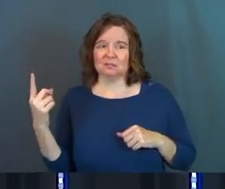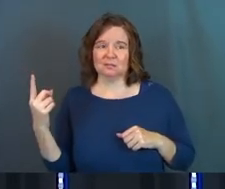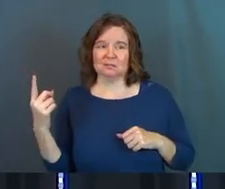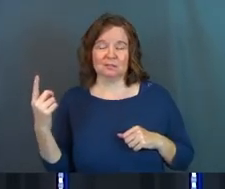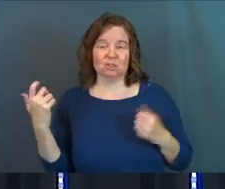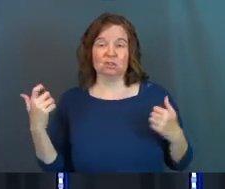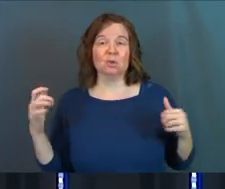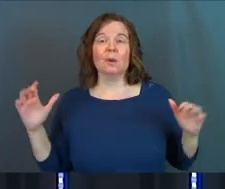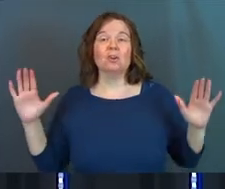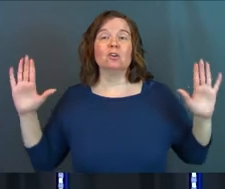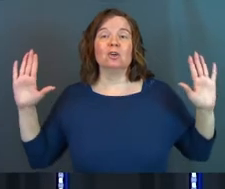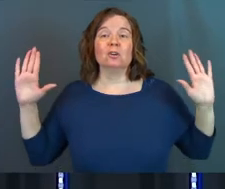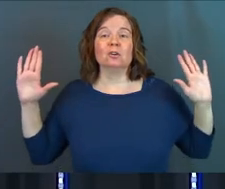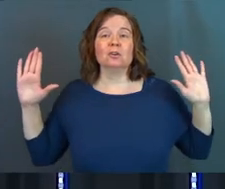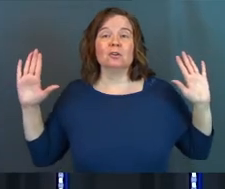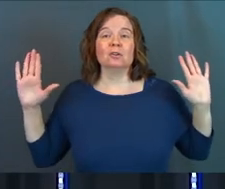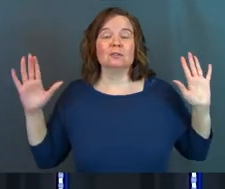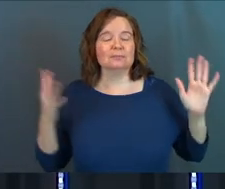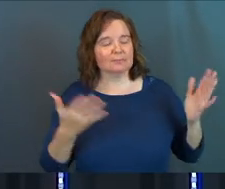surrender.